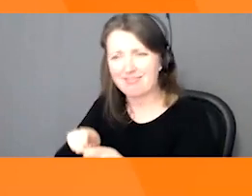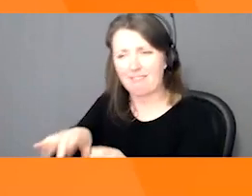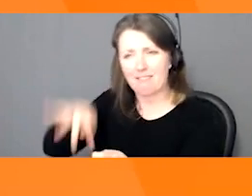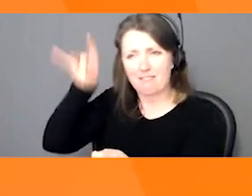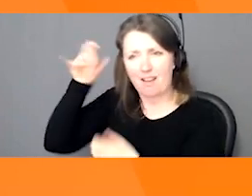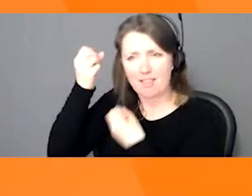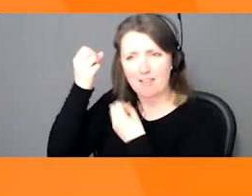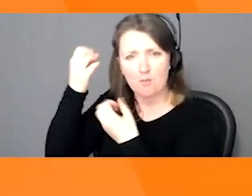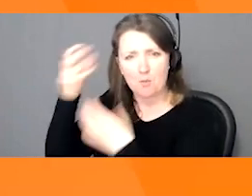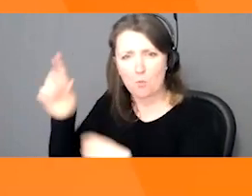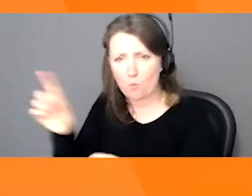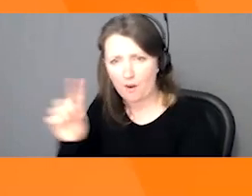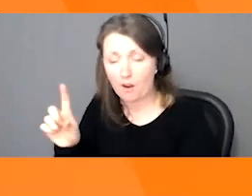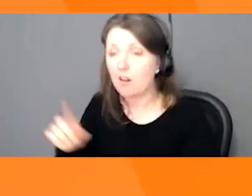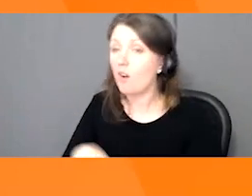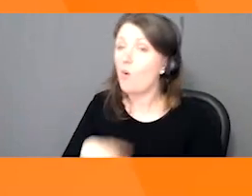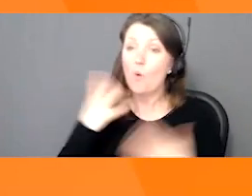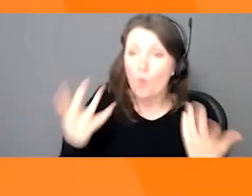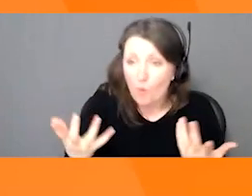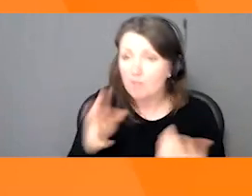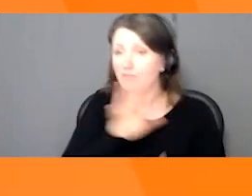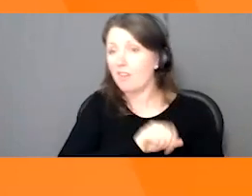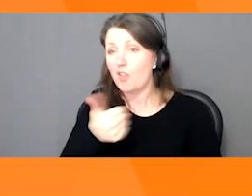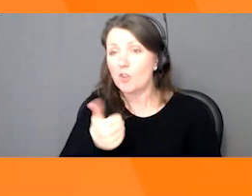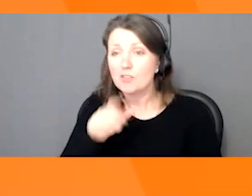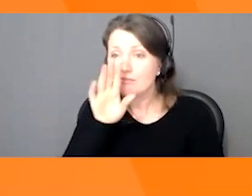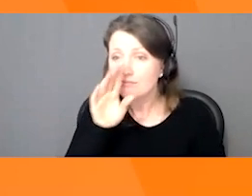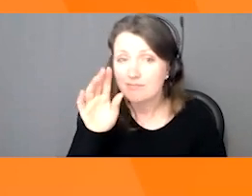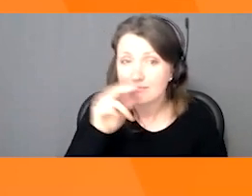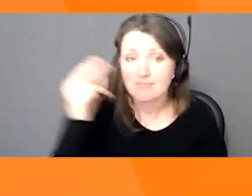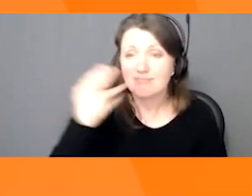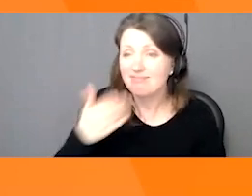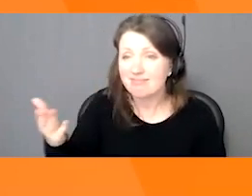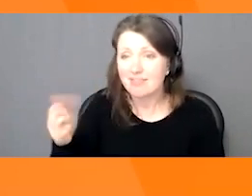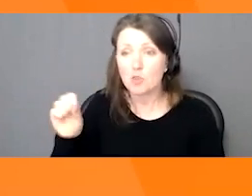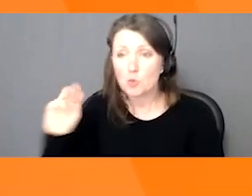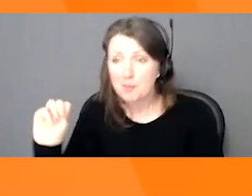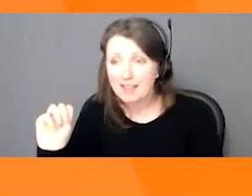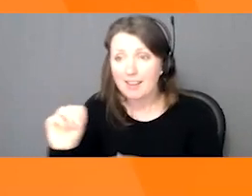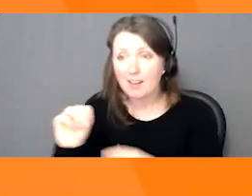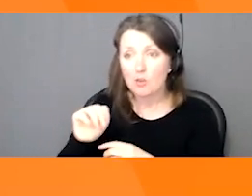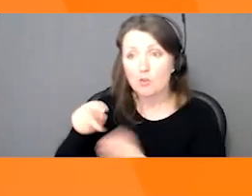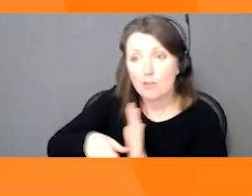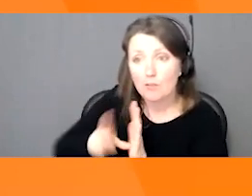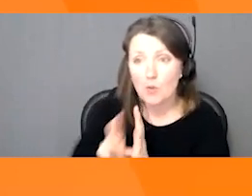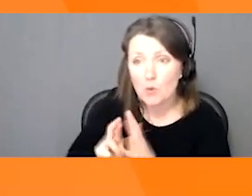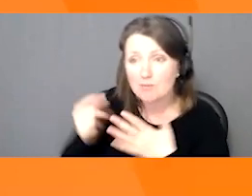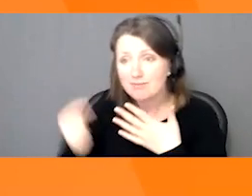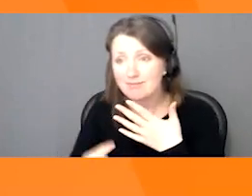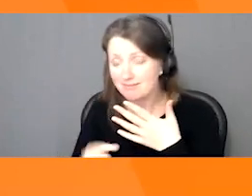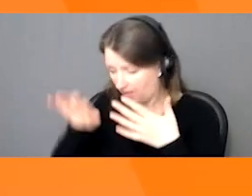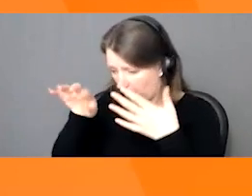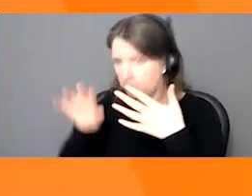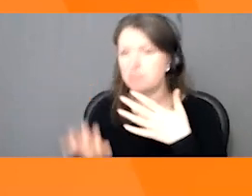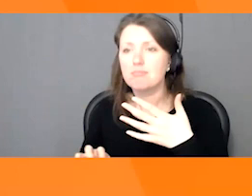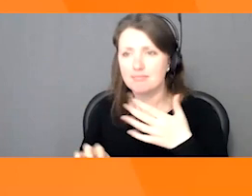and real-time social media reviews through the linking of relevant data. Sweetie Pie brands and Darcy's can be more confident that their products